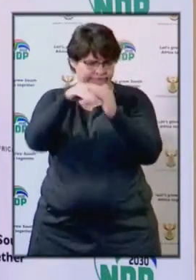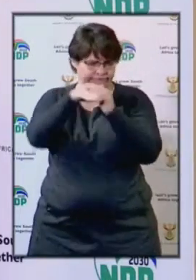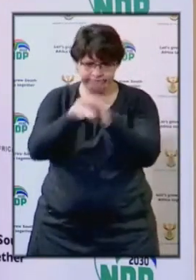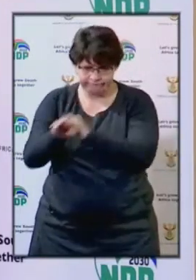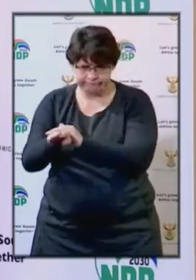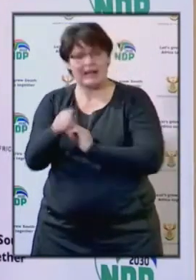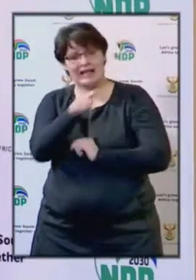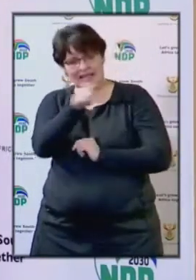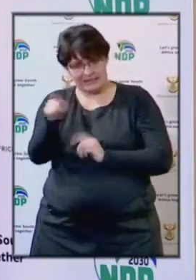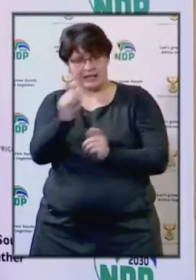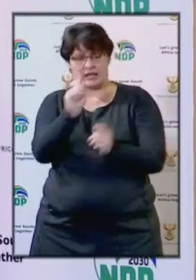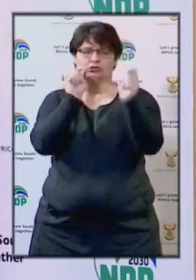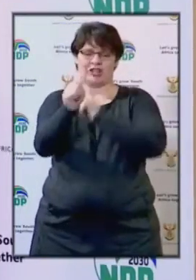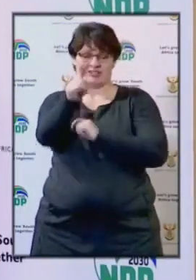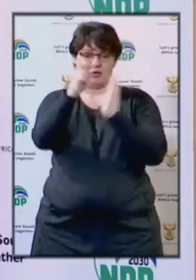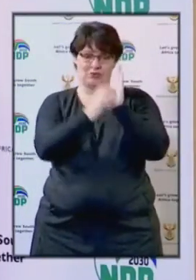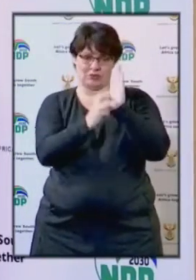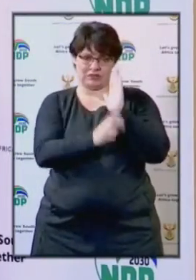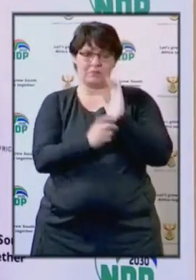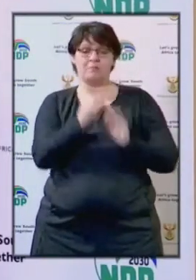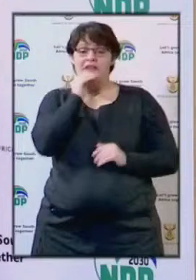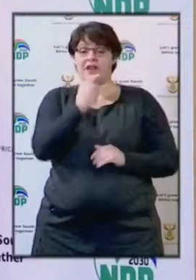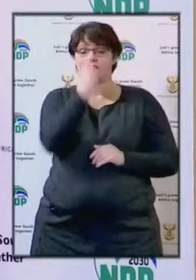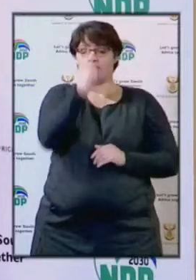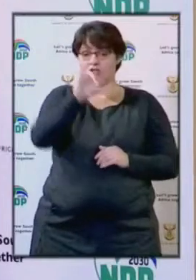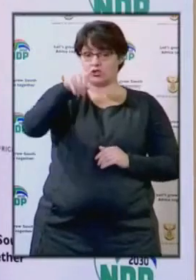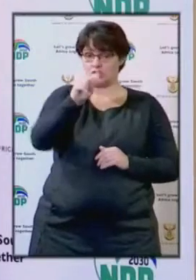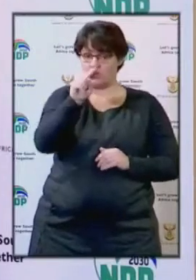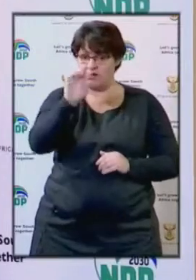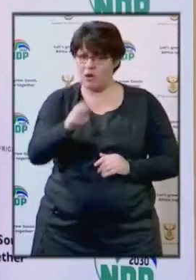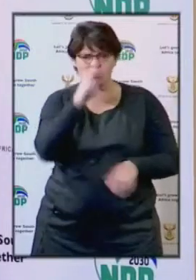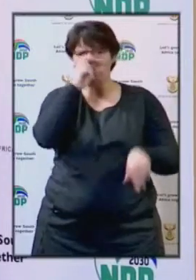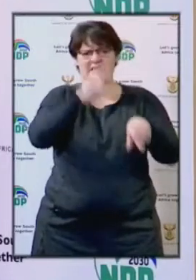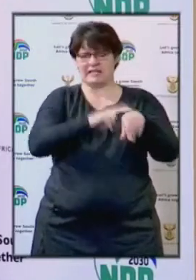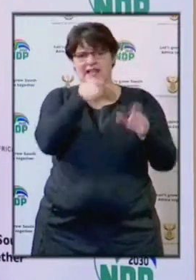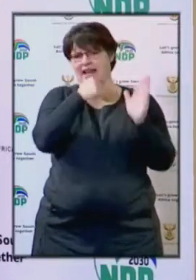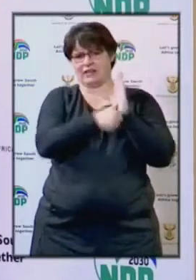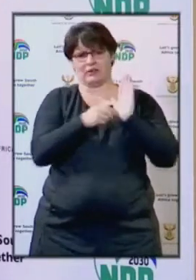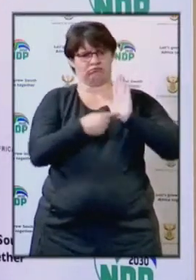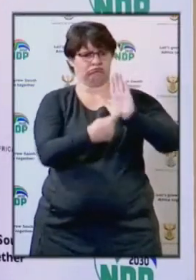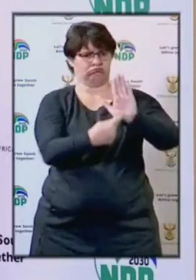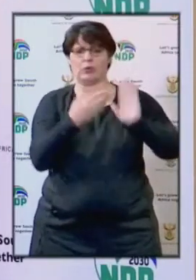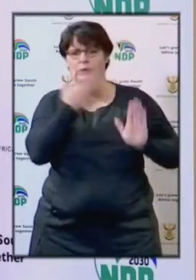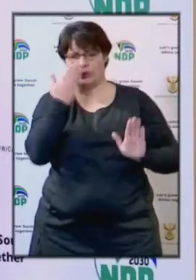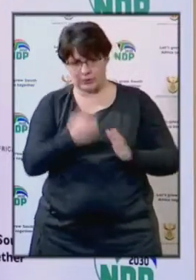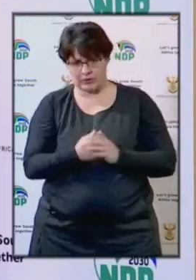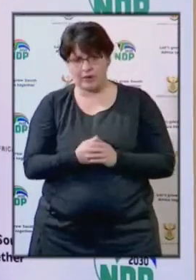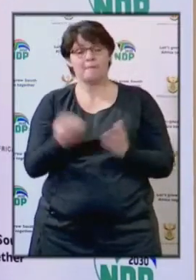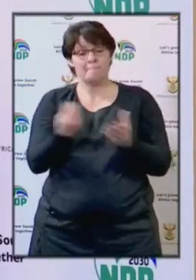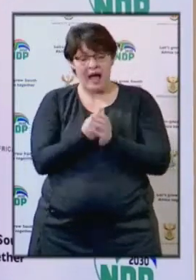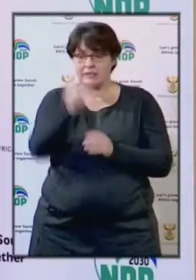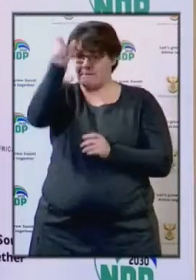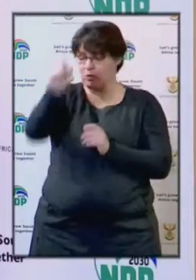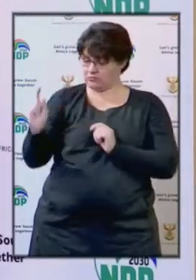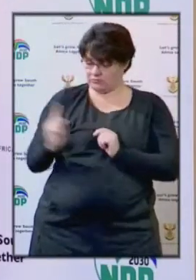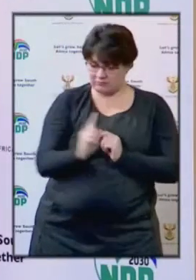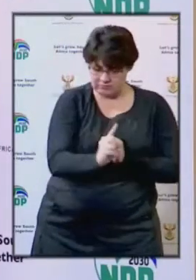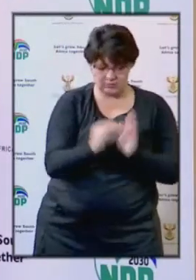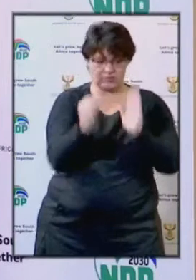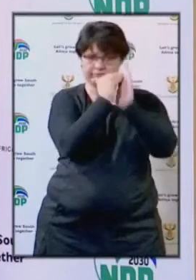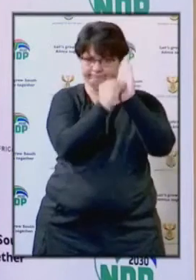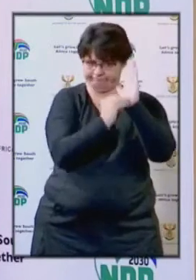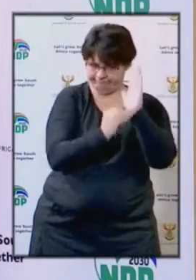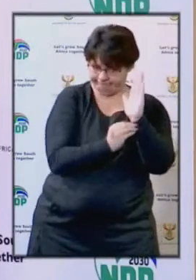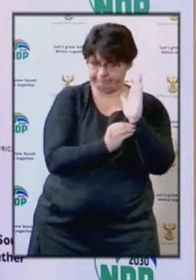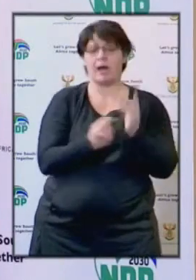that's where the conditions have changed. So with effect of the first, no need to request a letter. You have to keep the records. You have to read